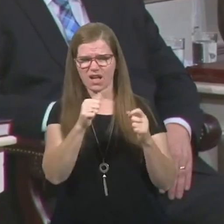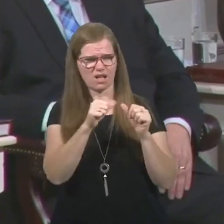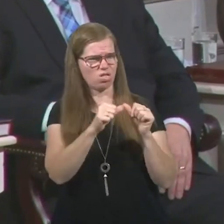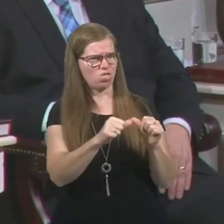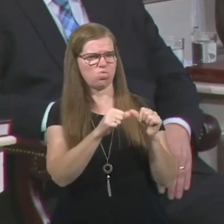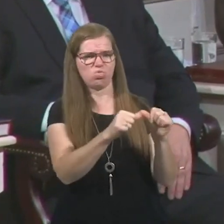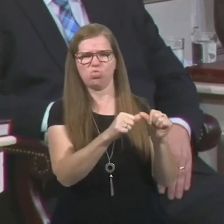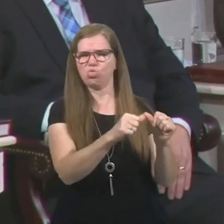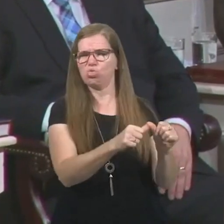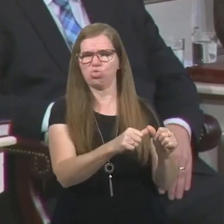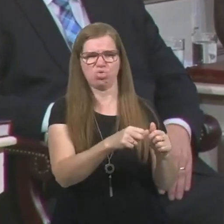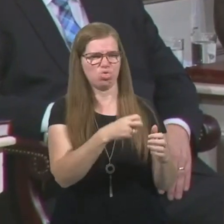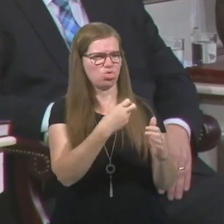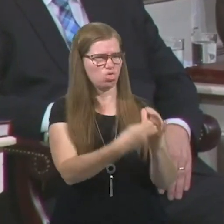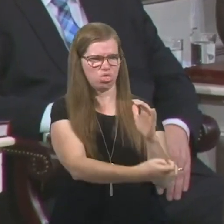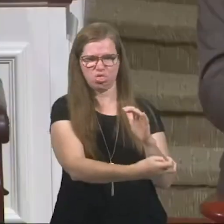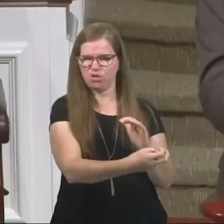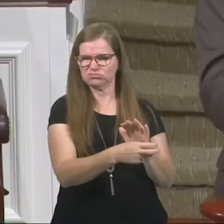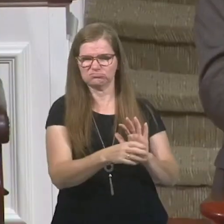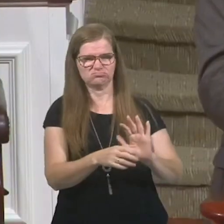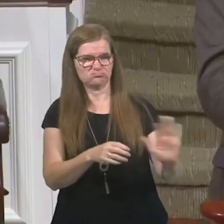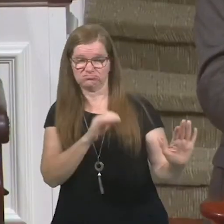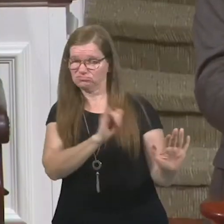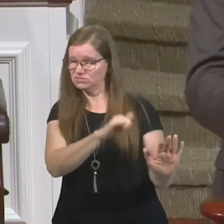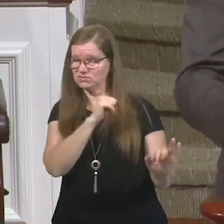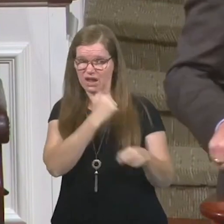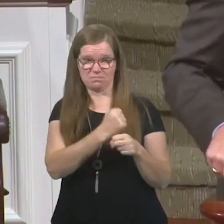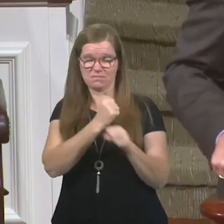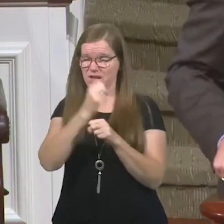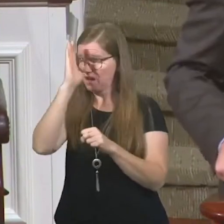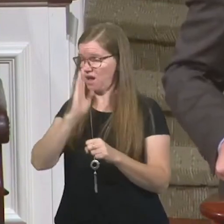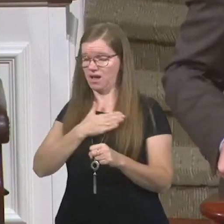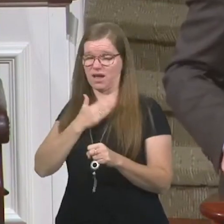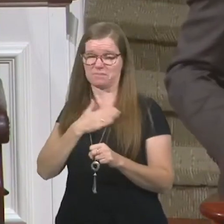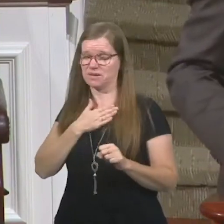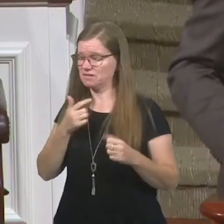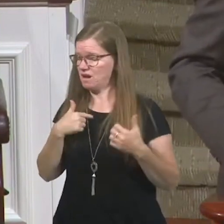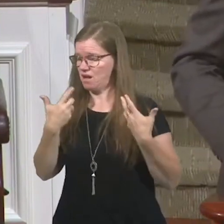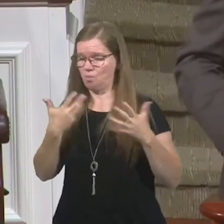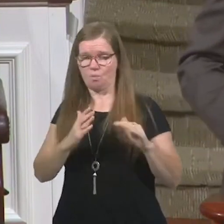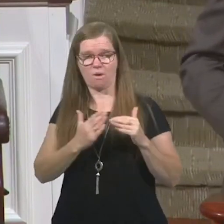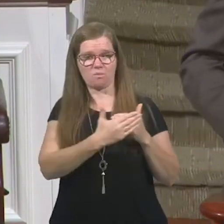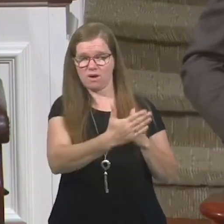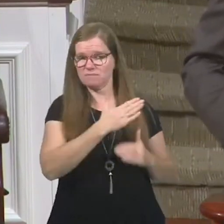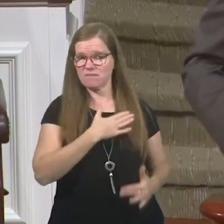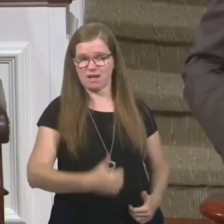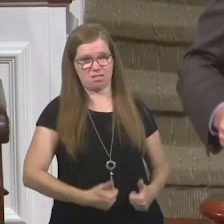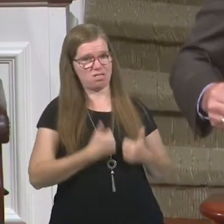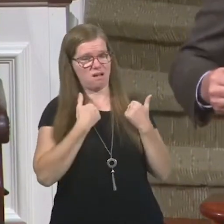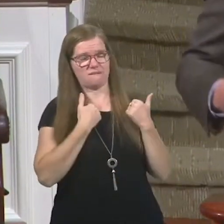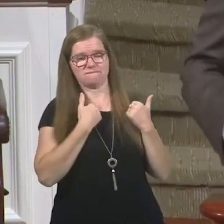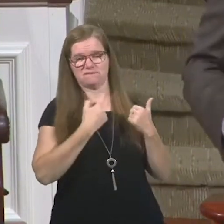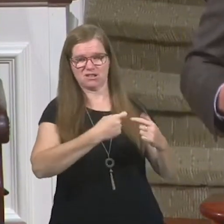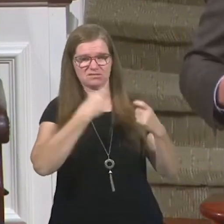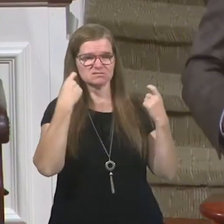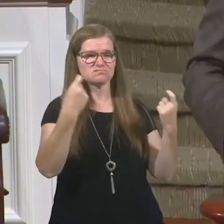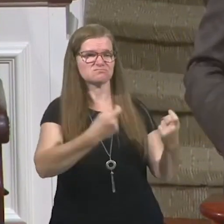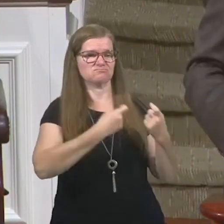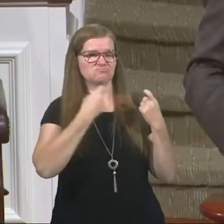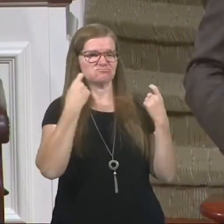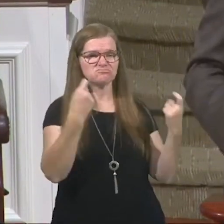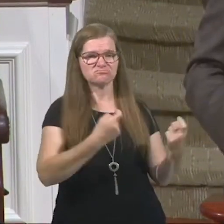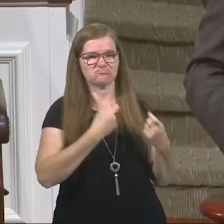way. This is not pleasing to the Lord. I do not want to live the rest of my life living a sinful